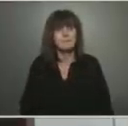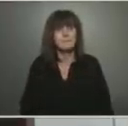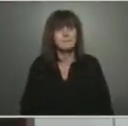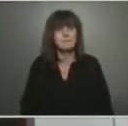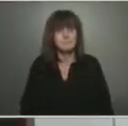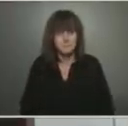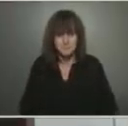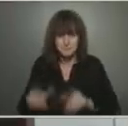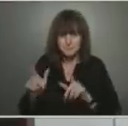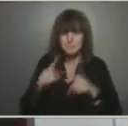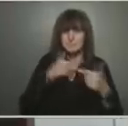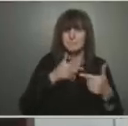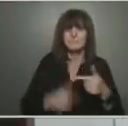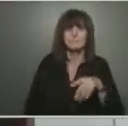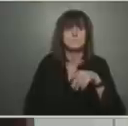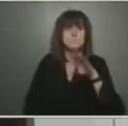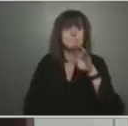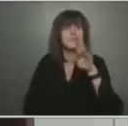Please go ahead.